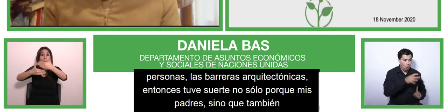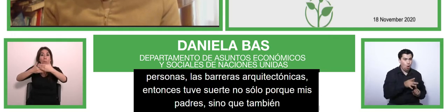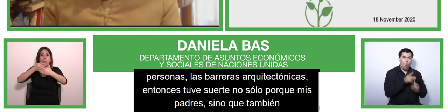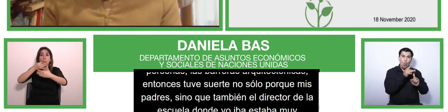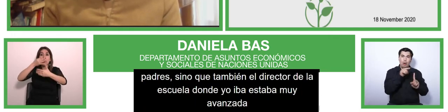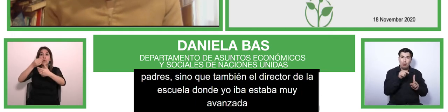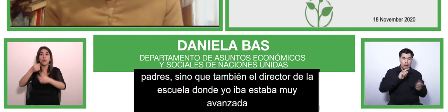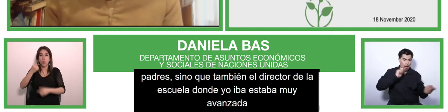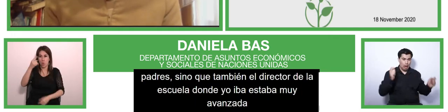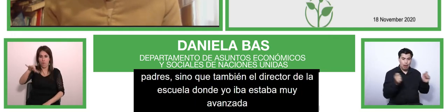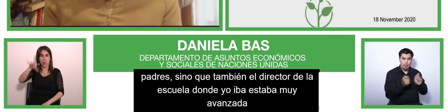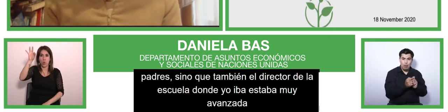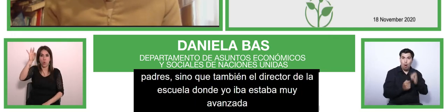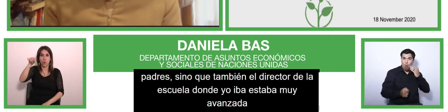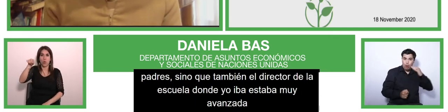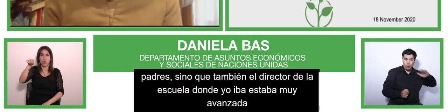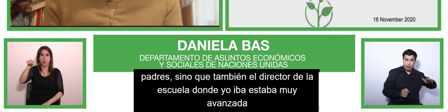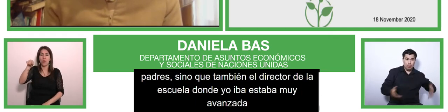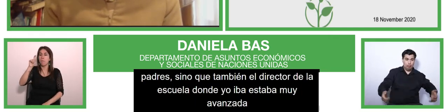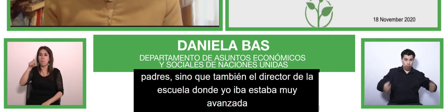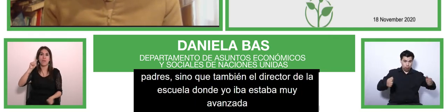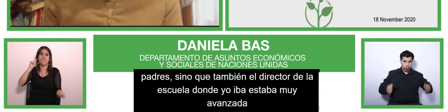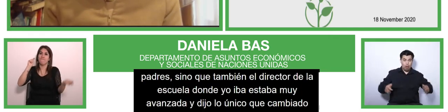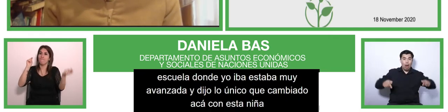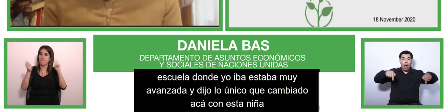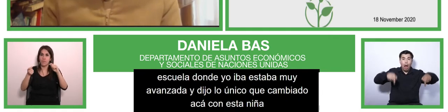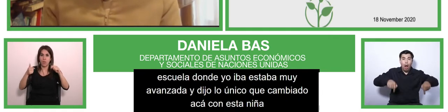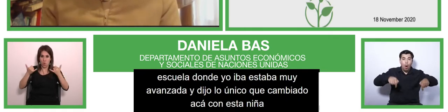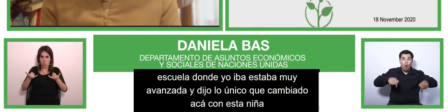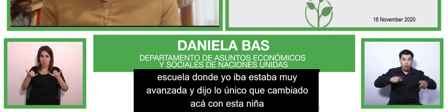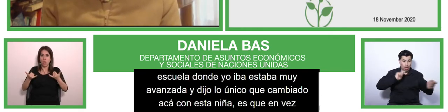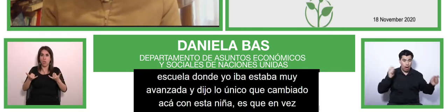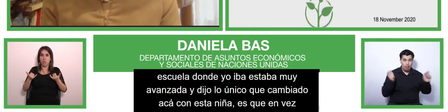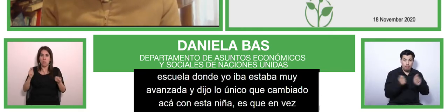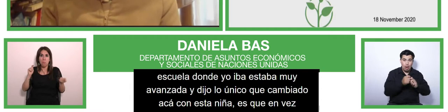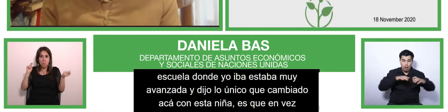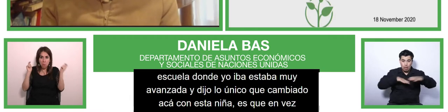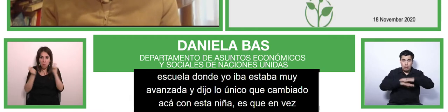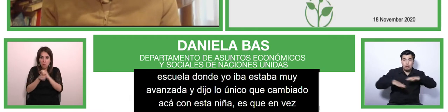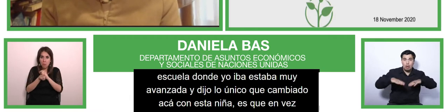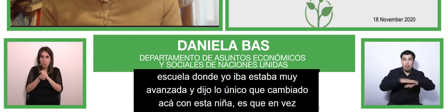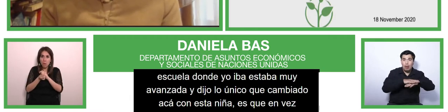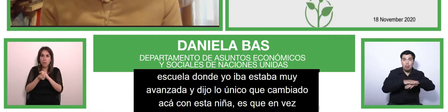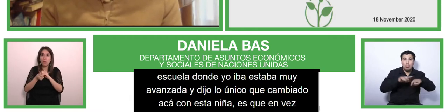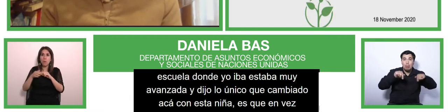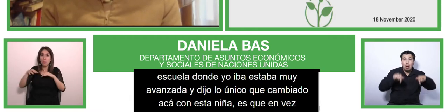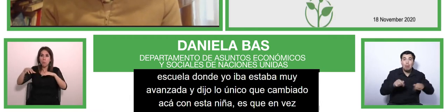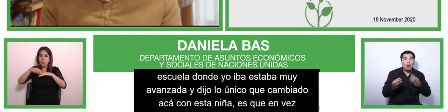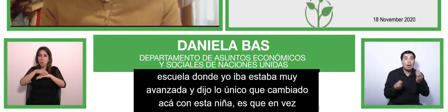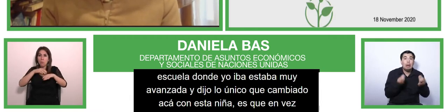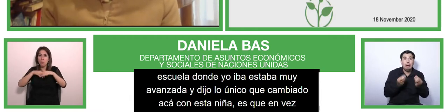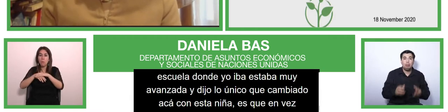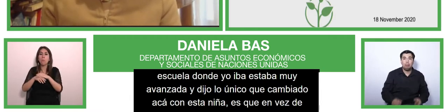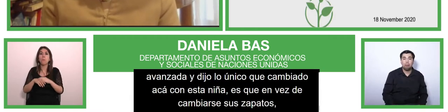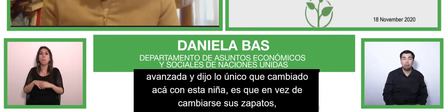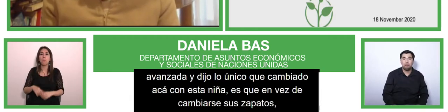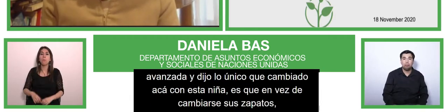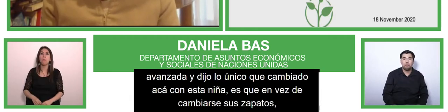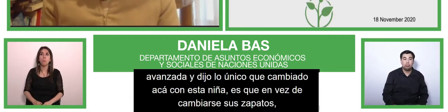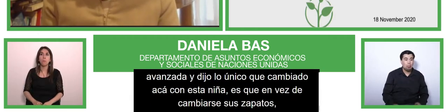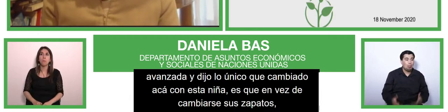of having to often change at the shoes she will have to change more often the tires of the wheelchair